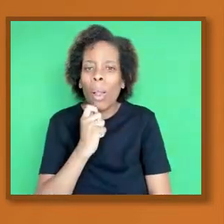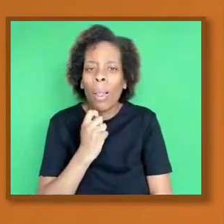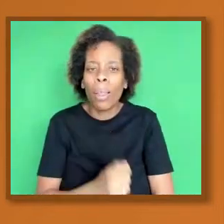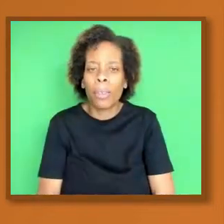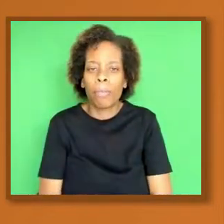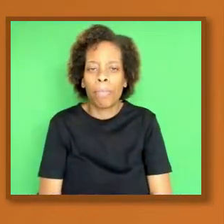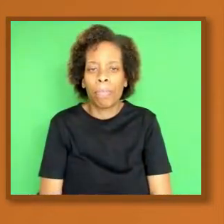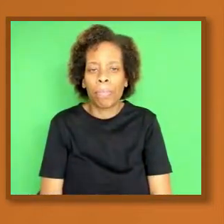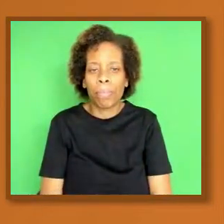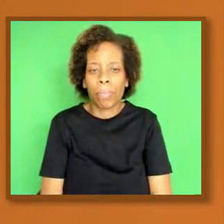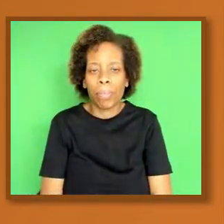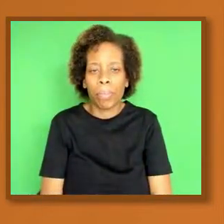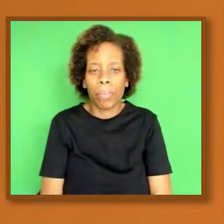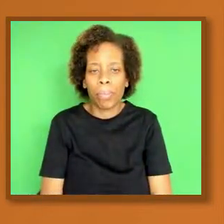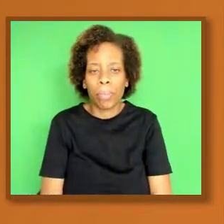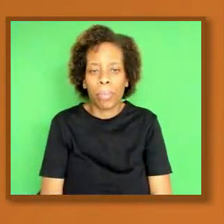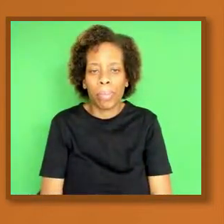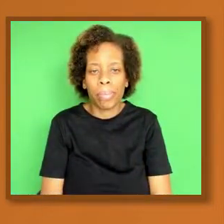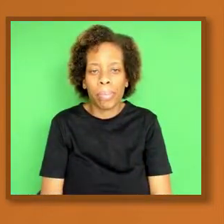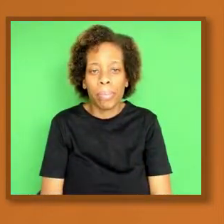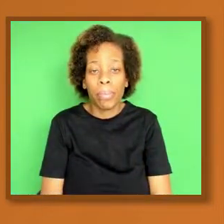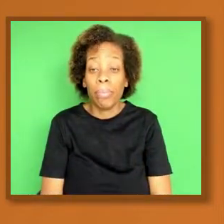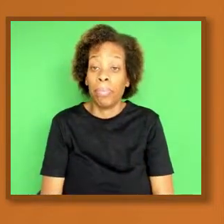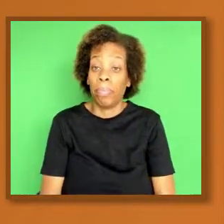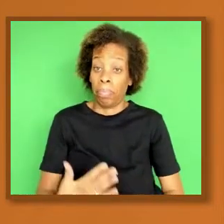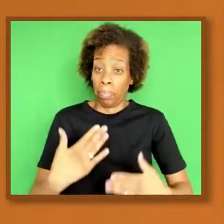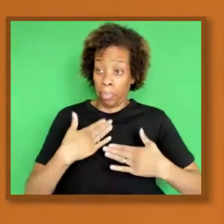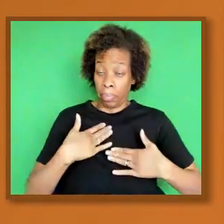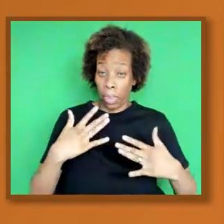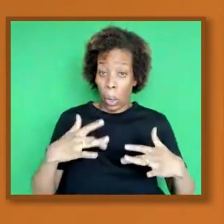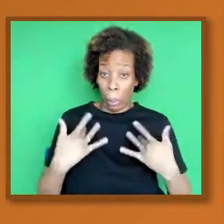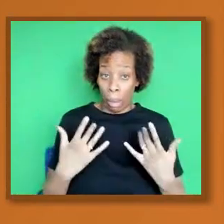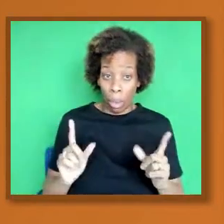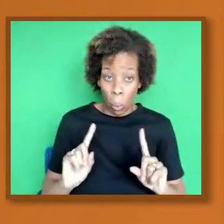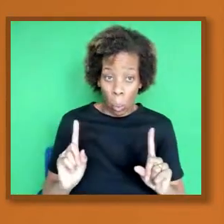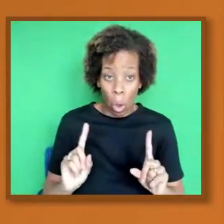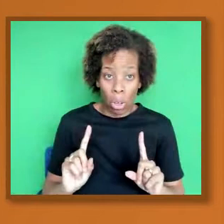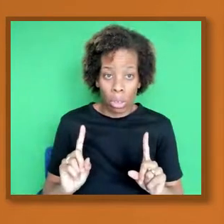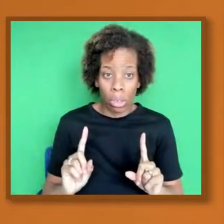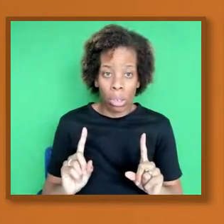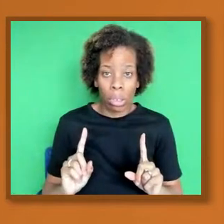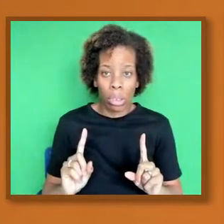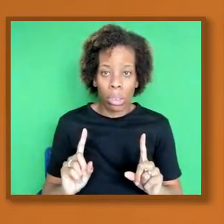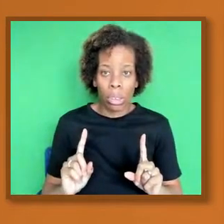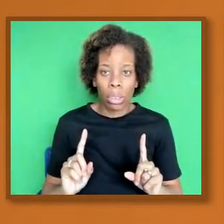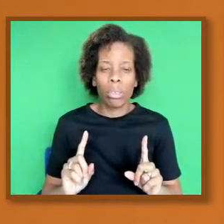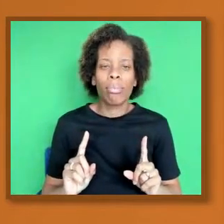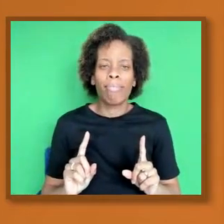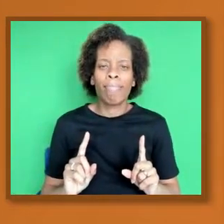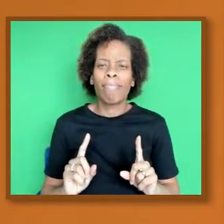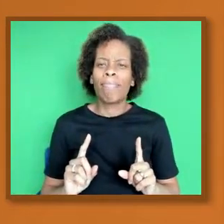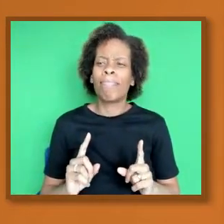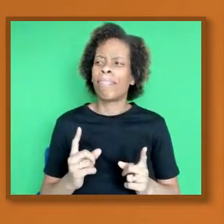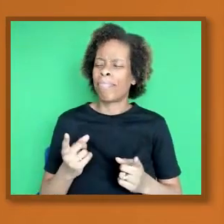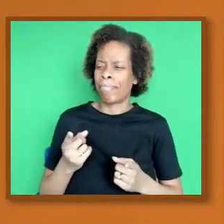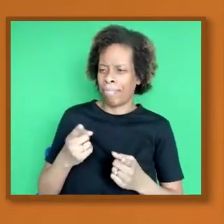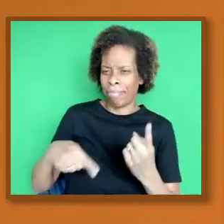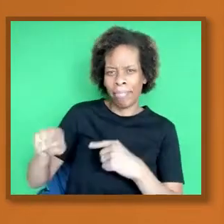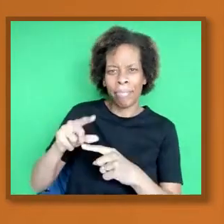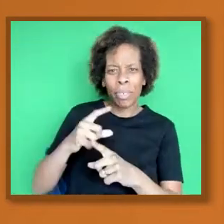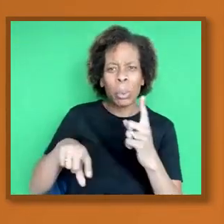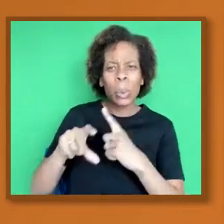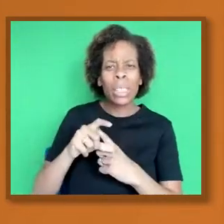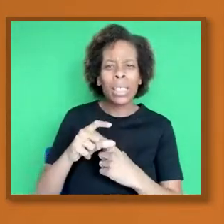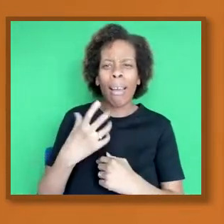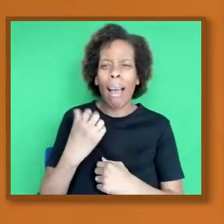So for me, I think this is about an issue of trust. The issue of trust related to can we